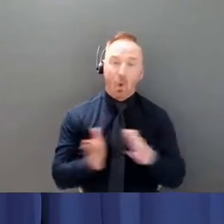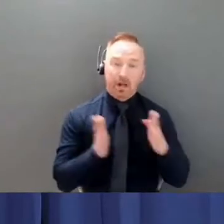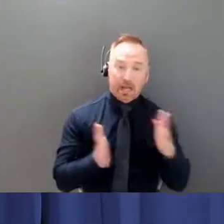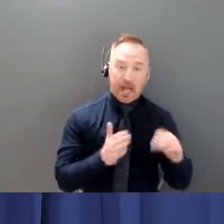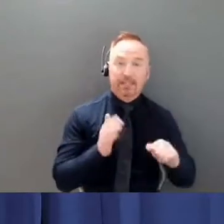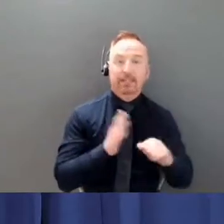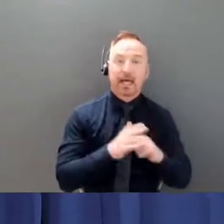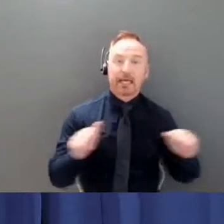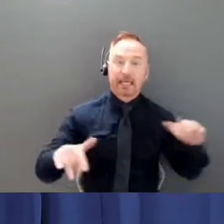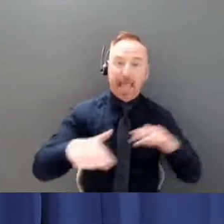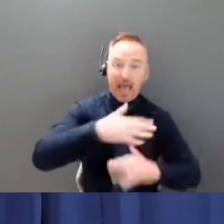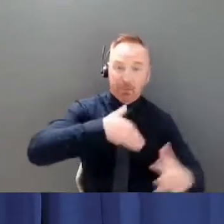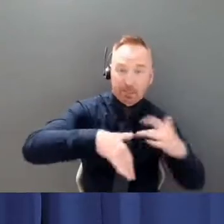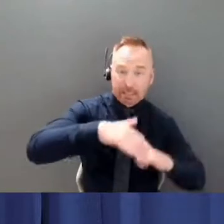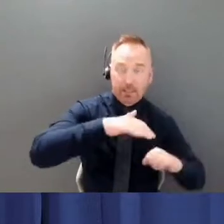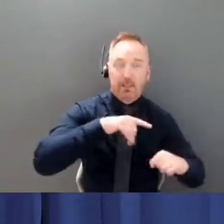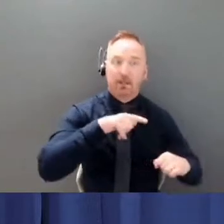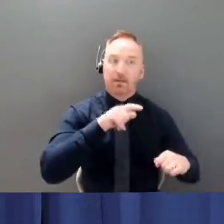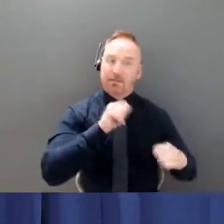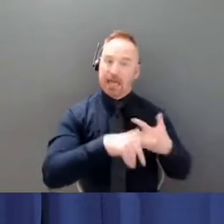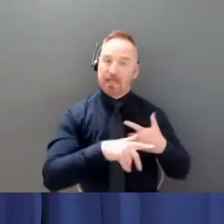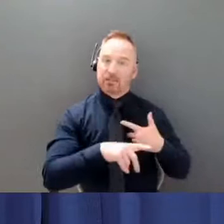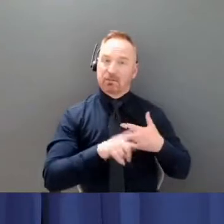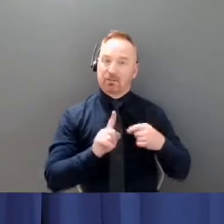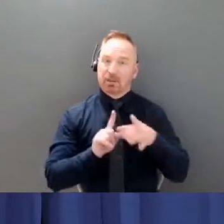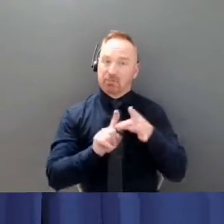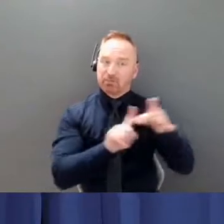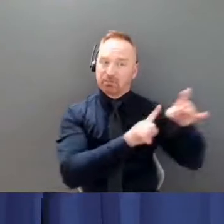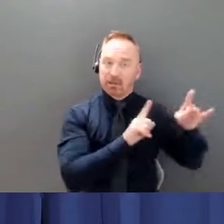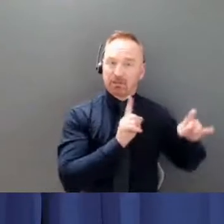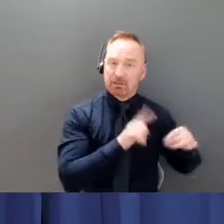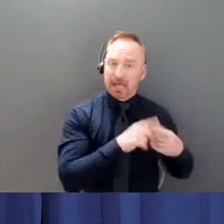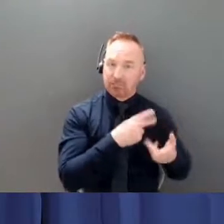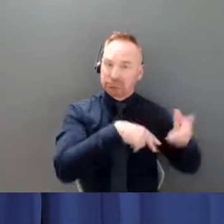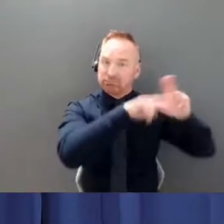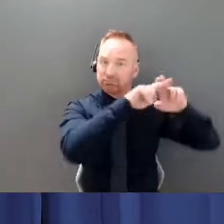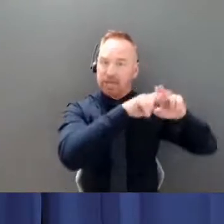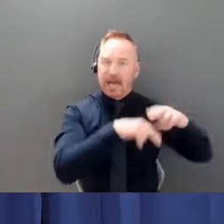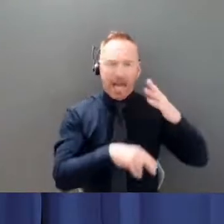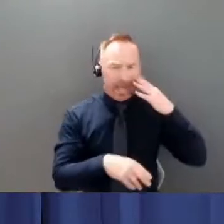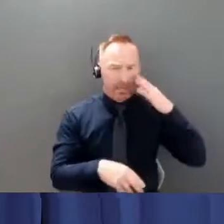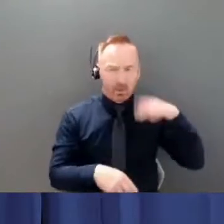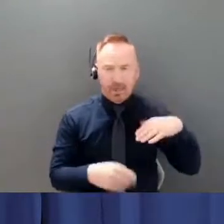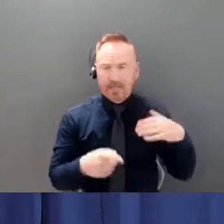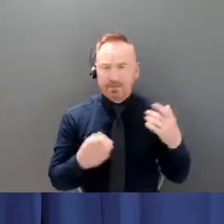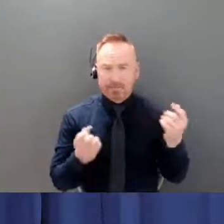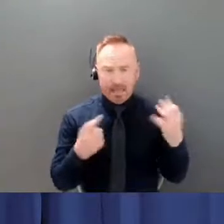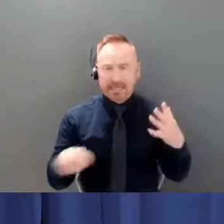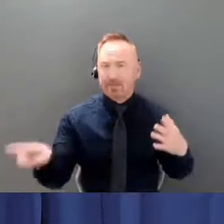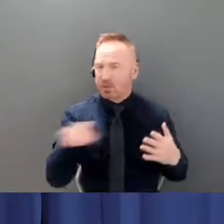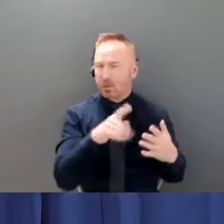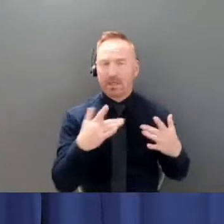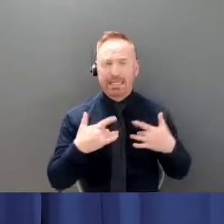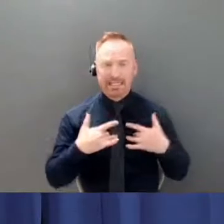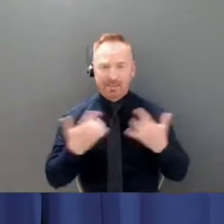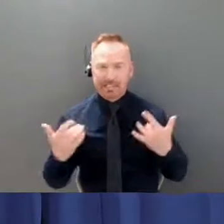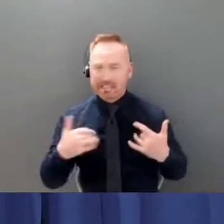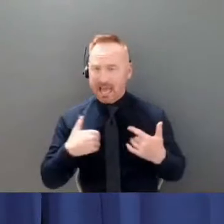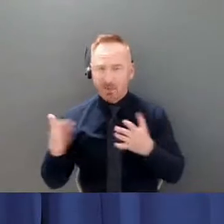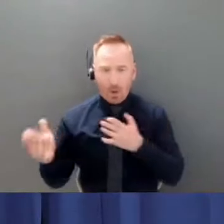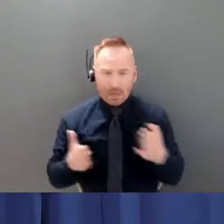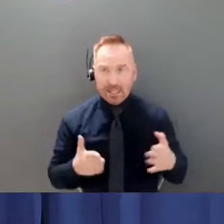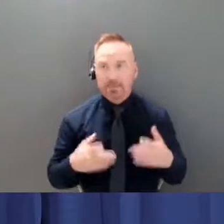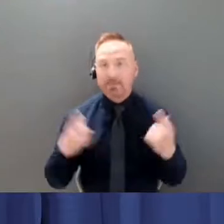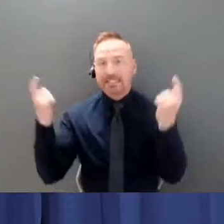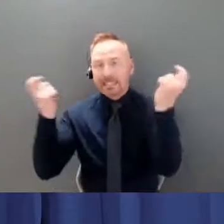transmission between people I know that many of you have events organized coming up perhaps a ceremony a wedding a